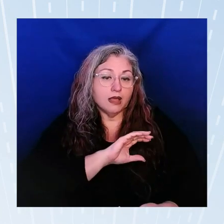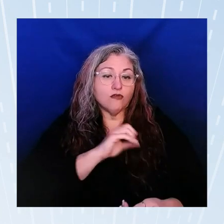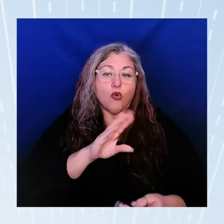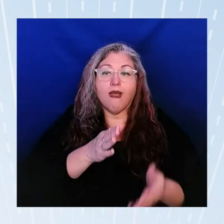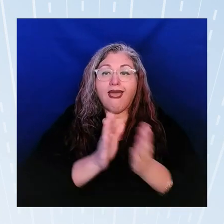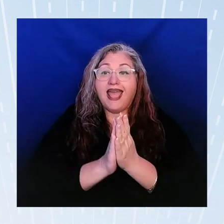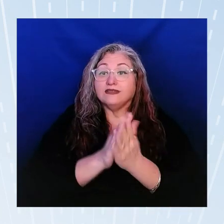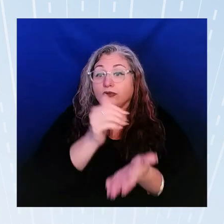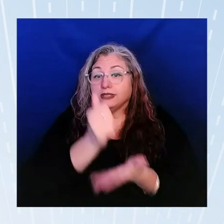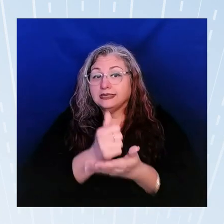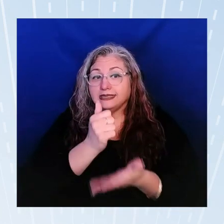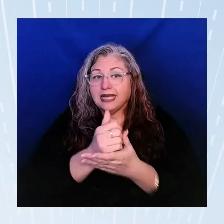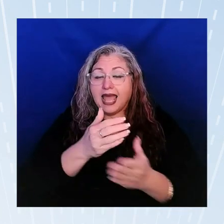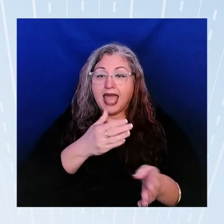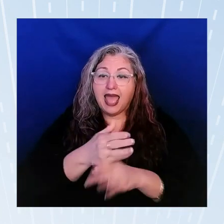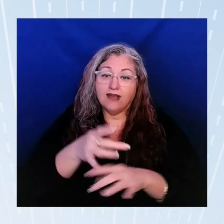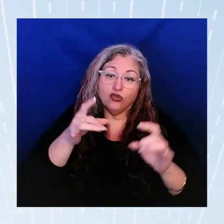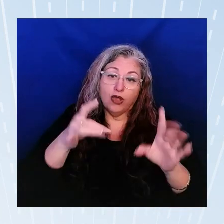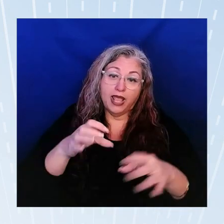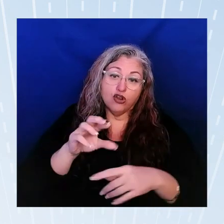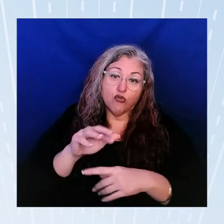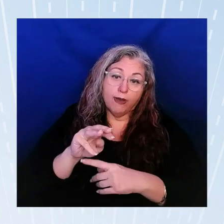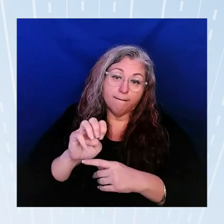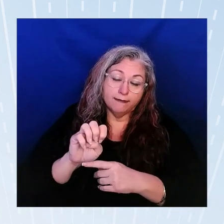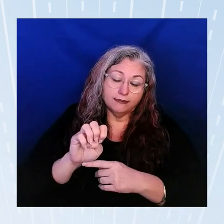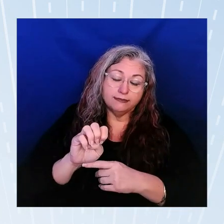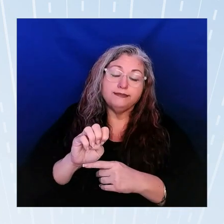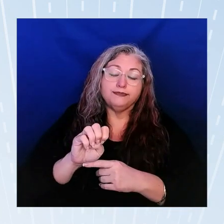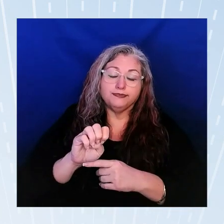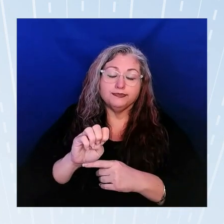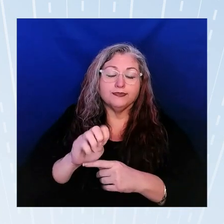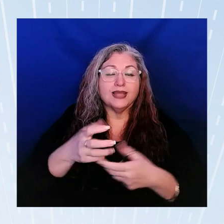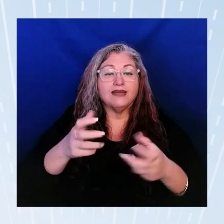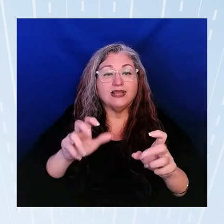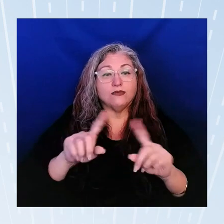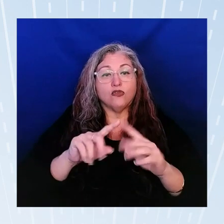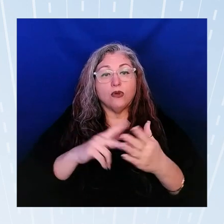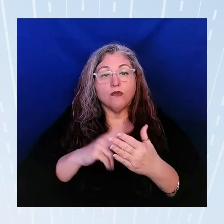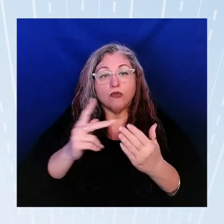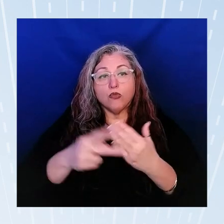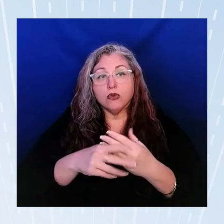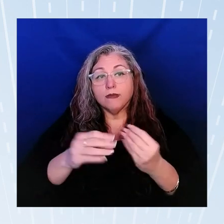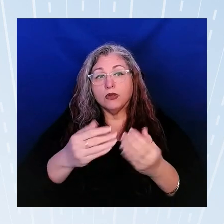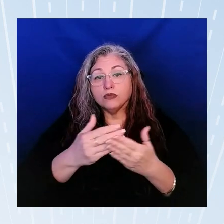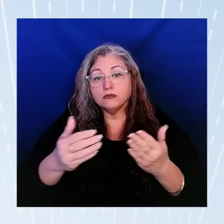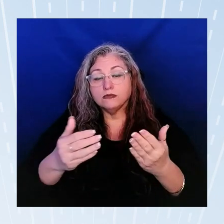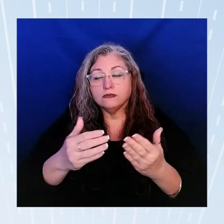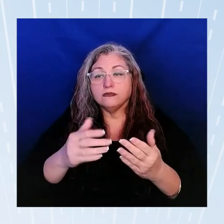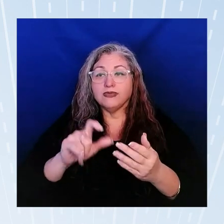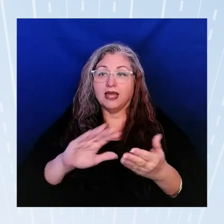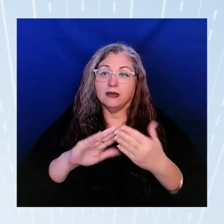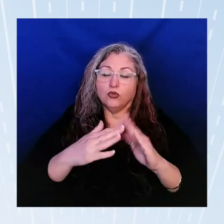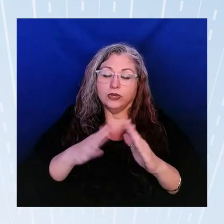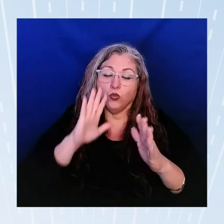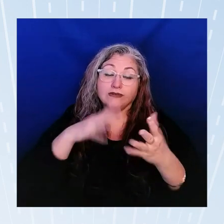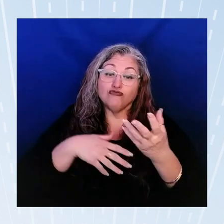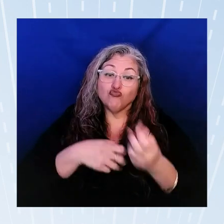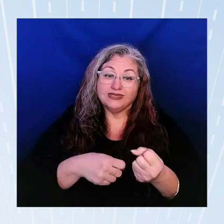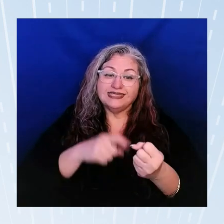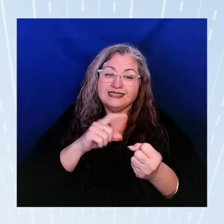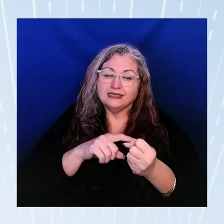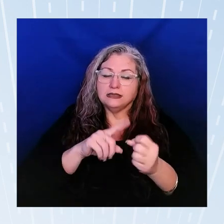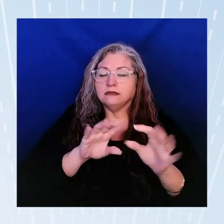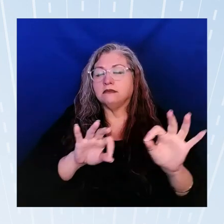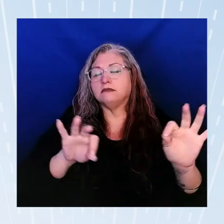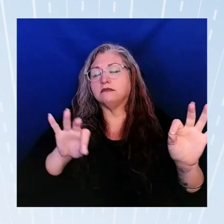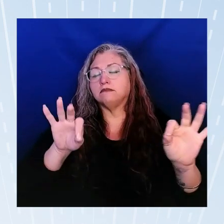assistance following a hate crime investment in programs and resources that communities trust is particularly important